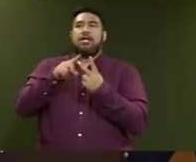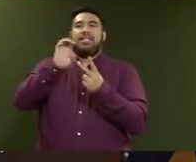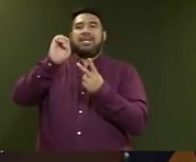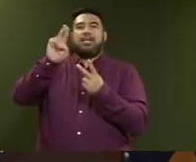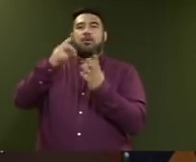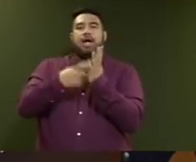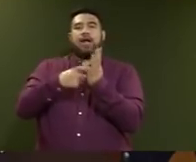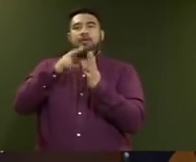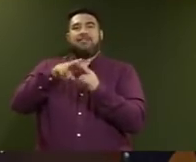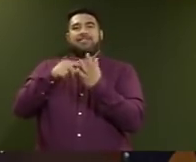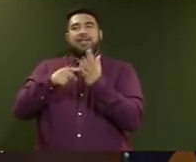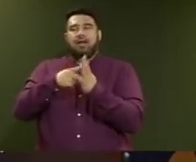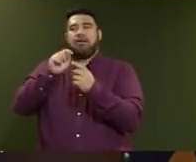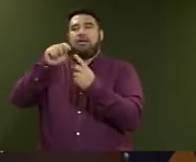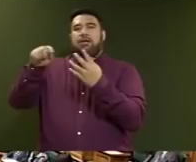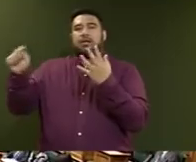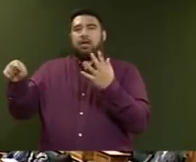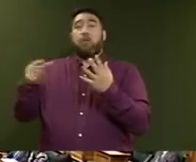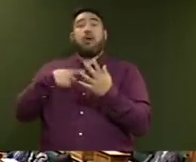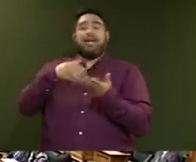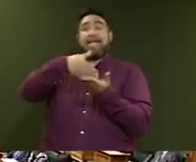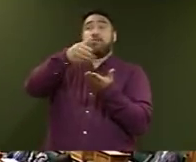at pace because growing exports grows jobs.